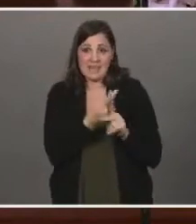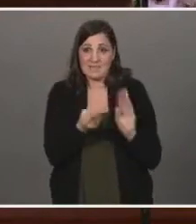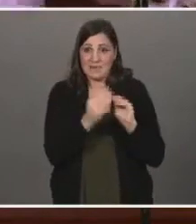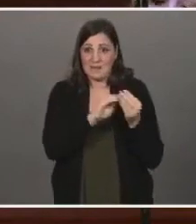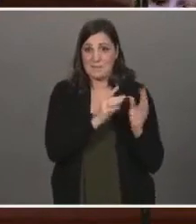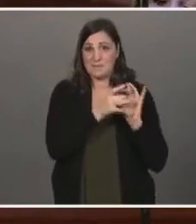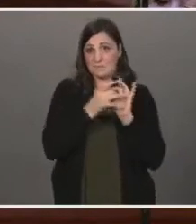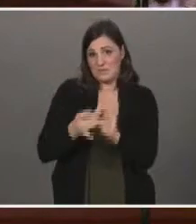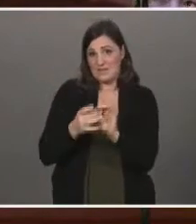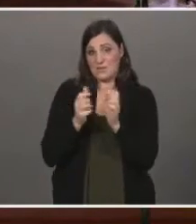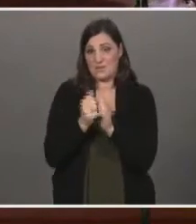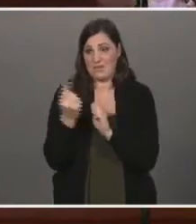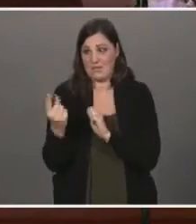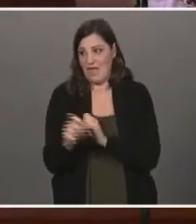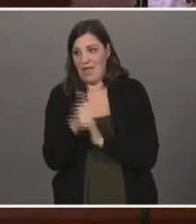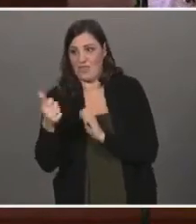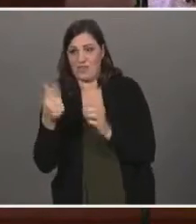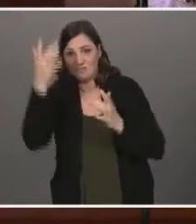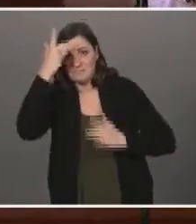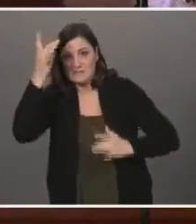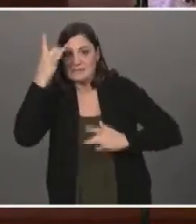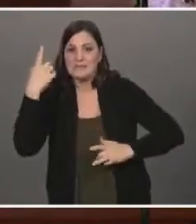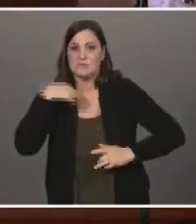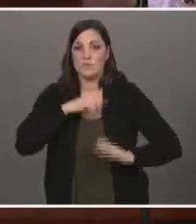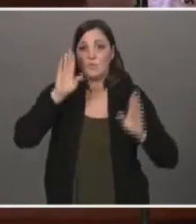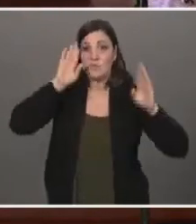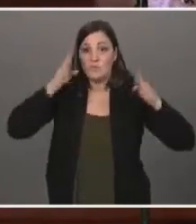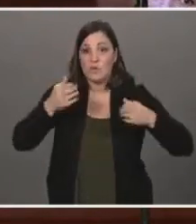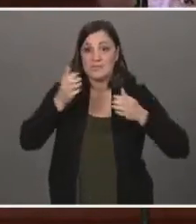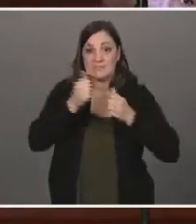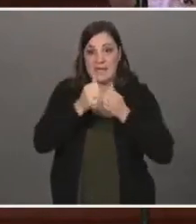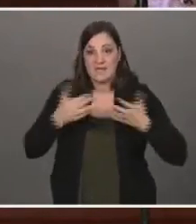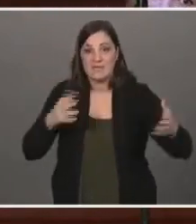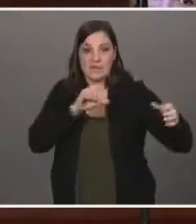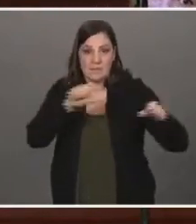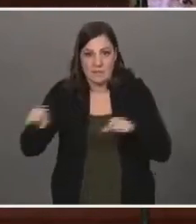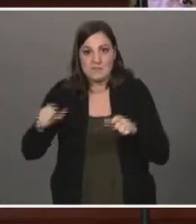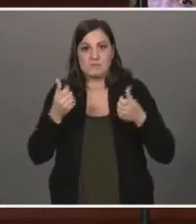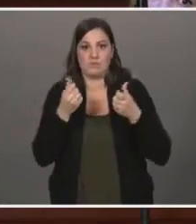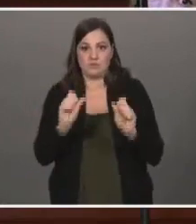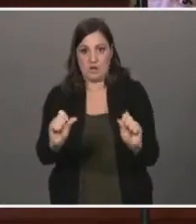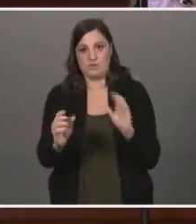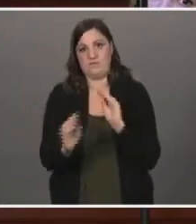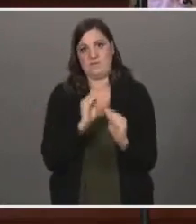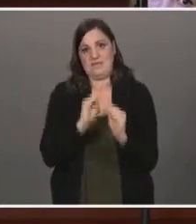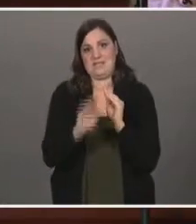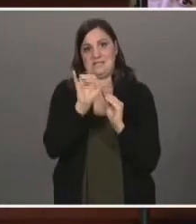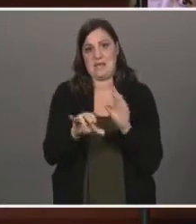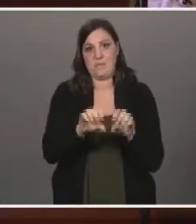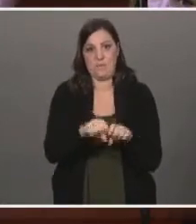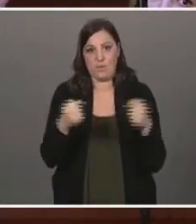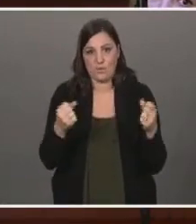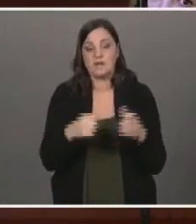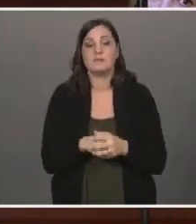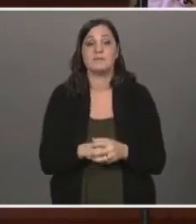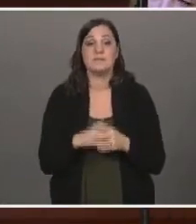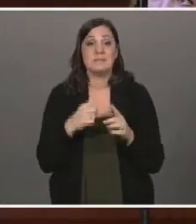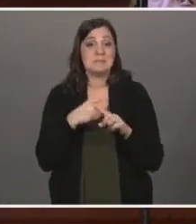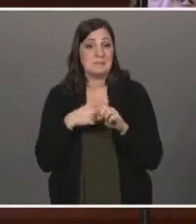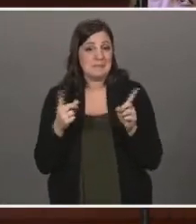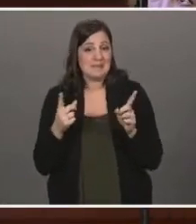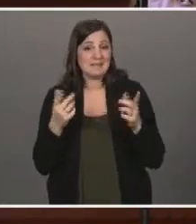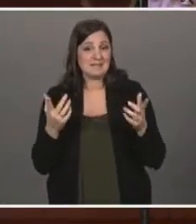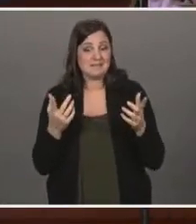associated with any other disease, we would be focusing every resource and effort to fix what is broken. But somehow,